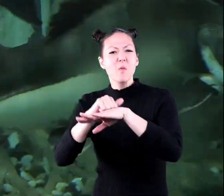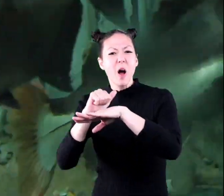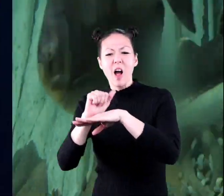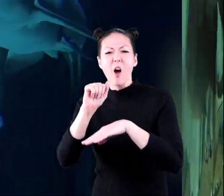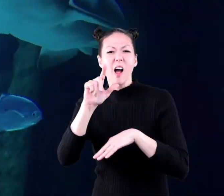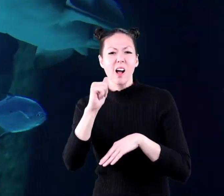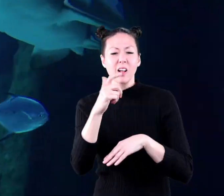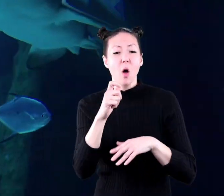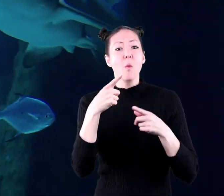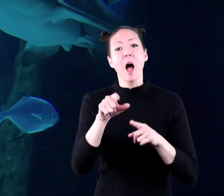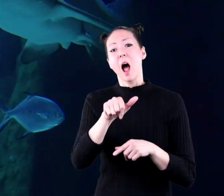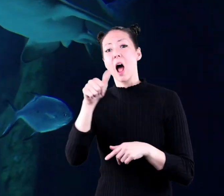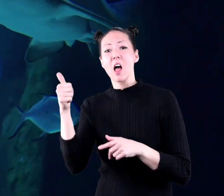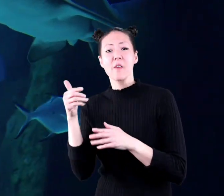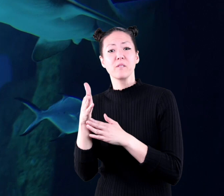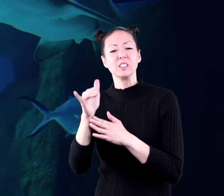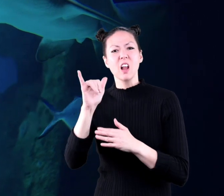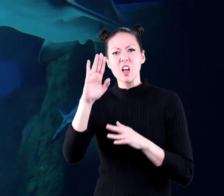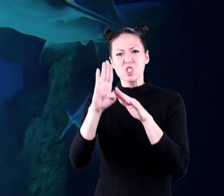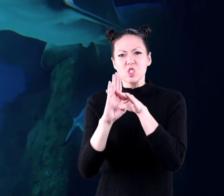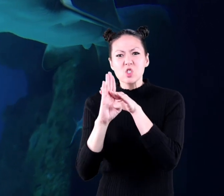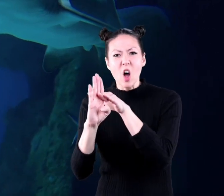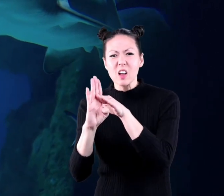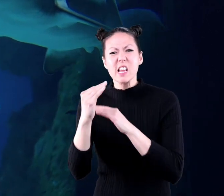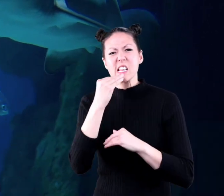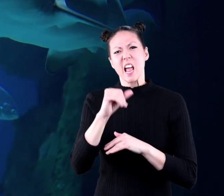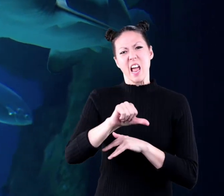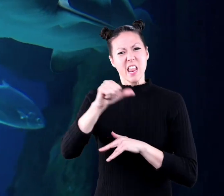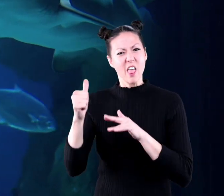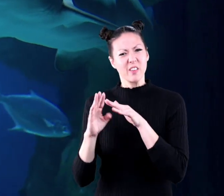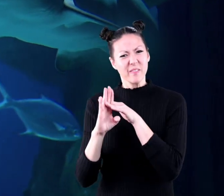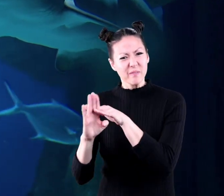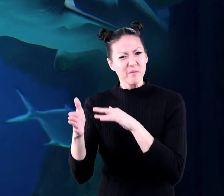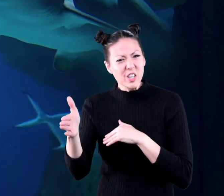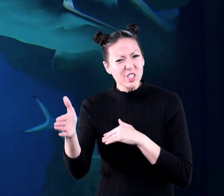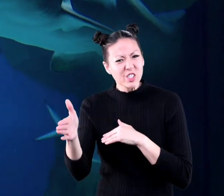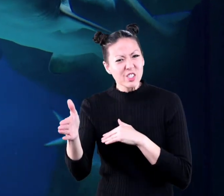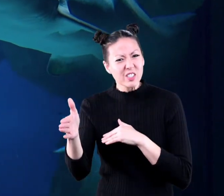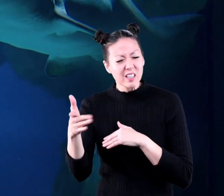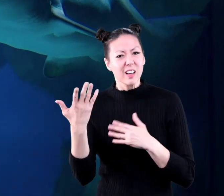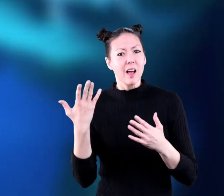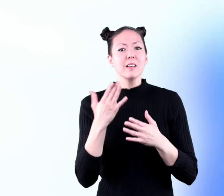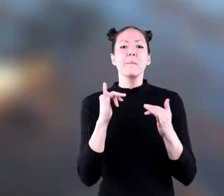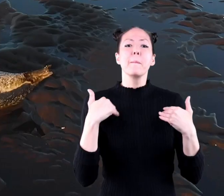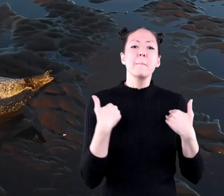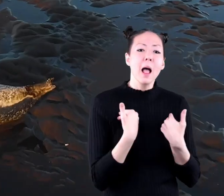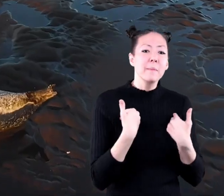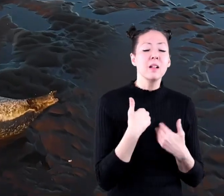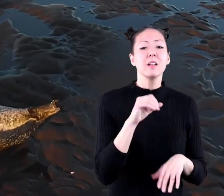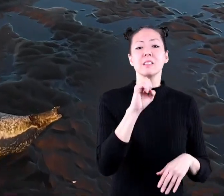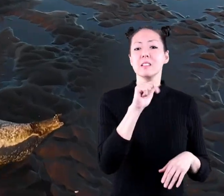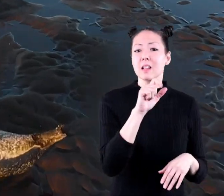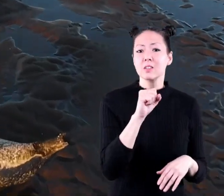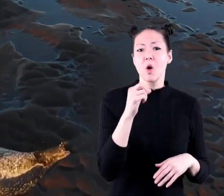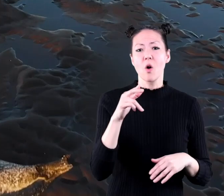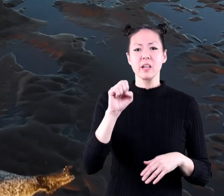rocks while fish like sharks eat other fish as well as some mammals like seals and sea lions